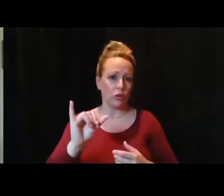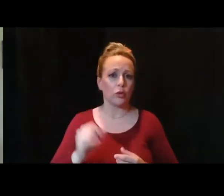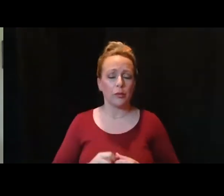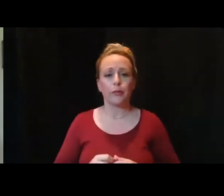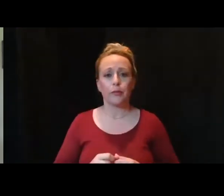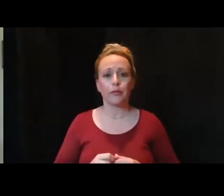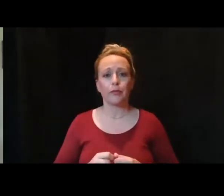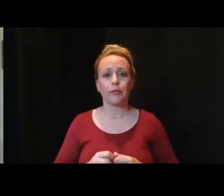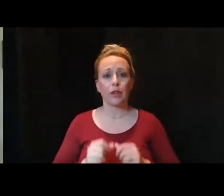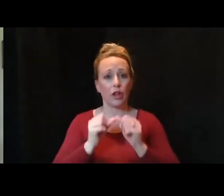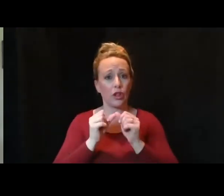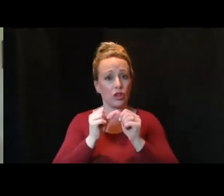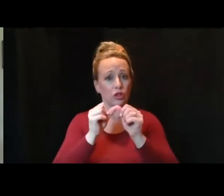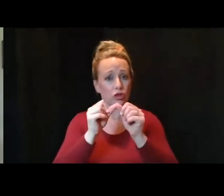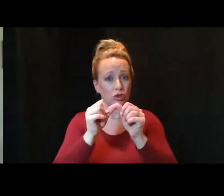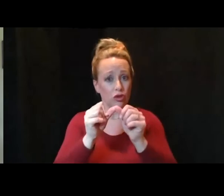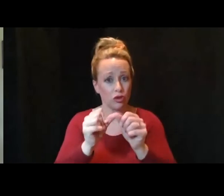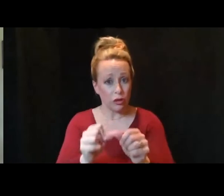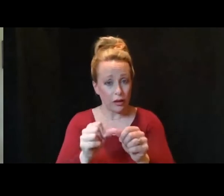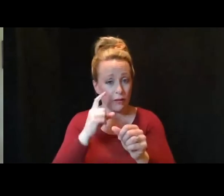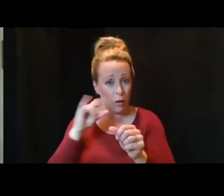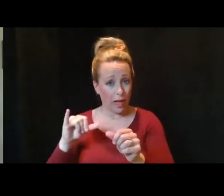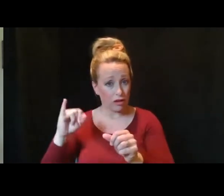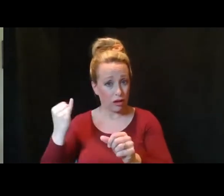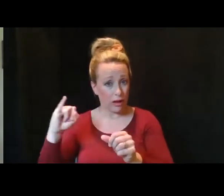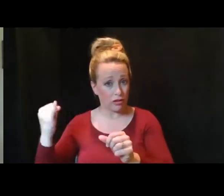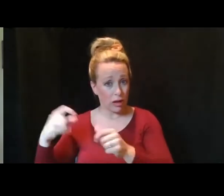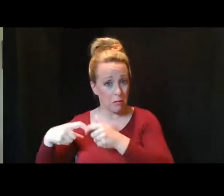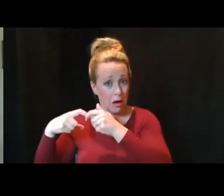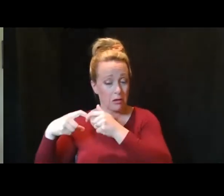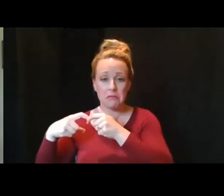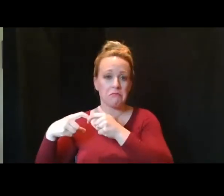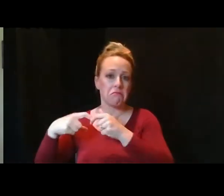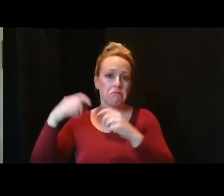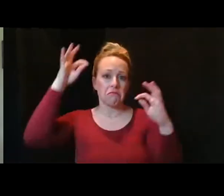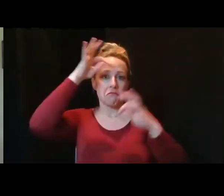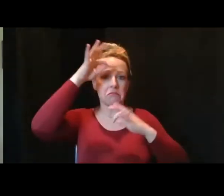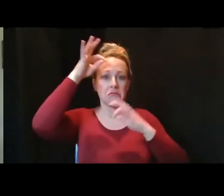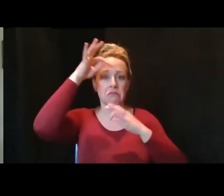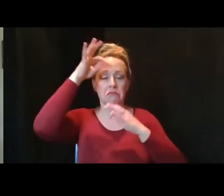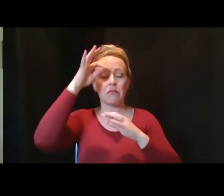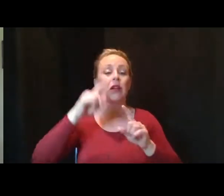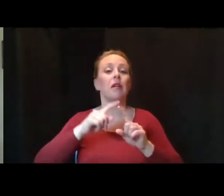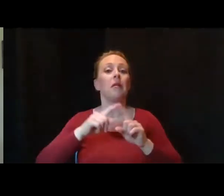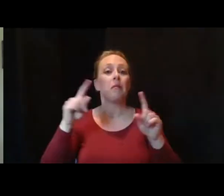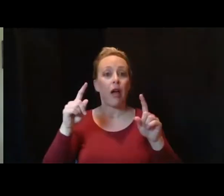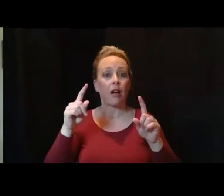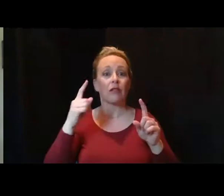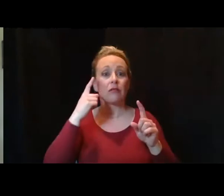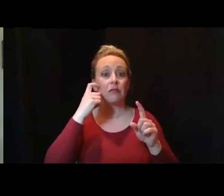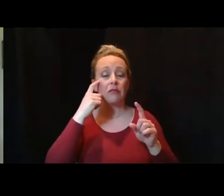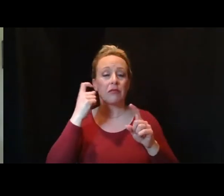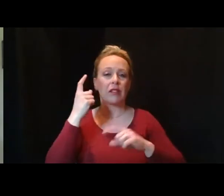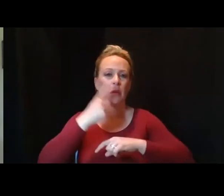The duration that this pause will be in effect is not known, but it's anticipated to be days, not